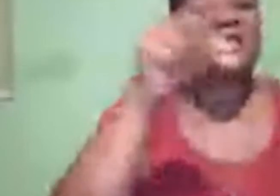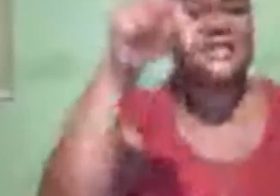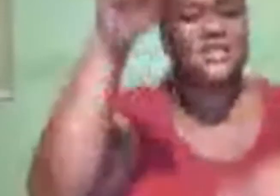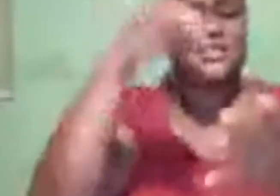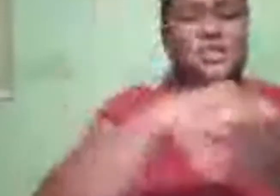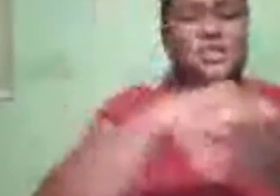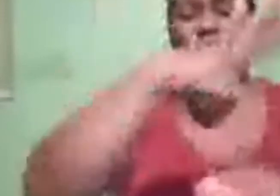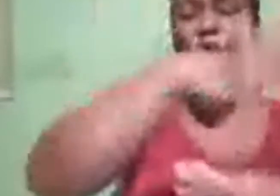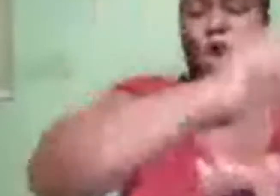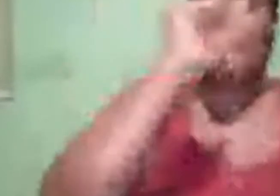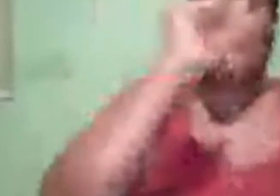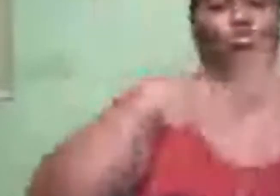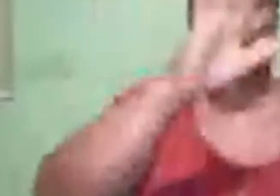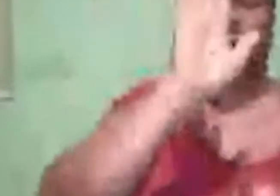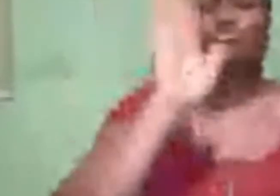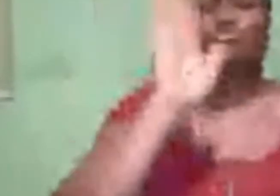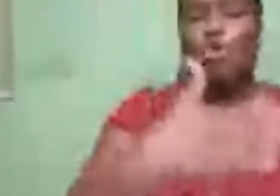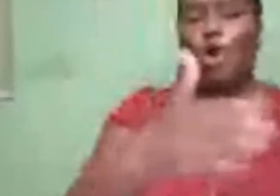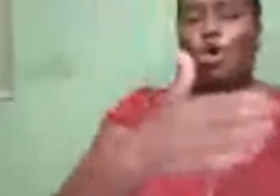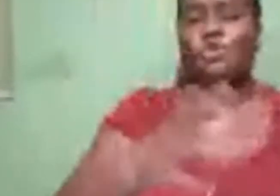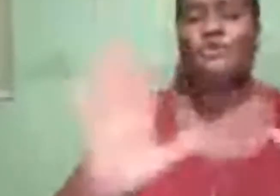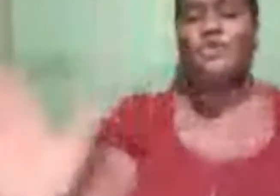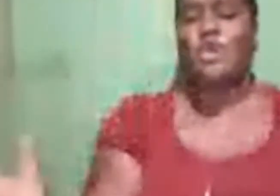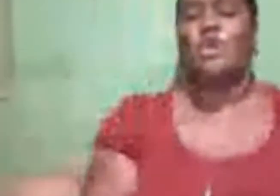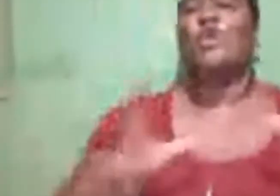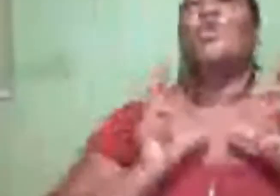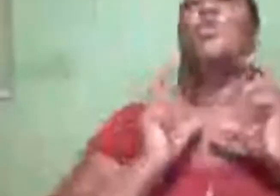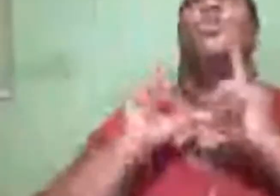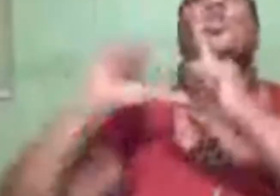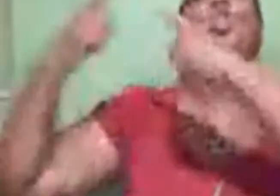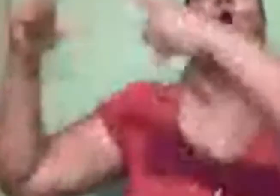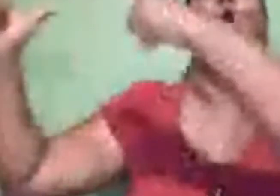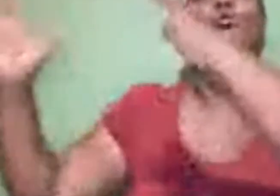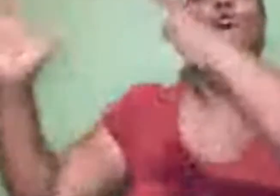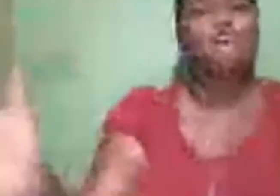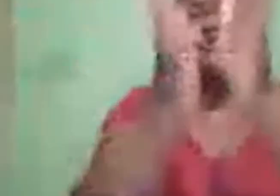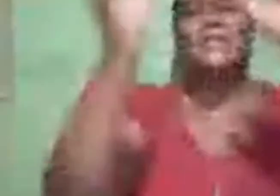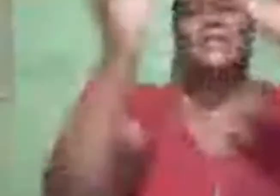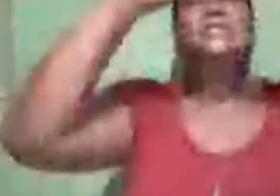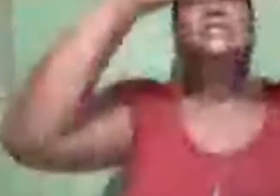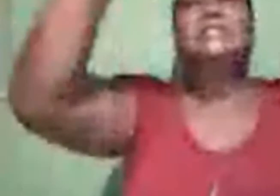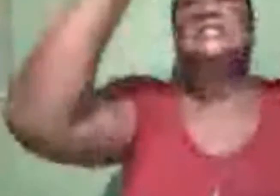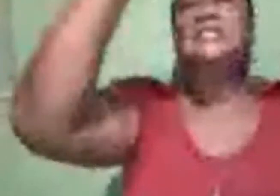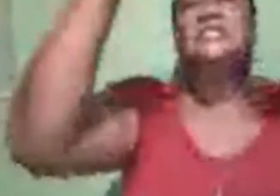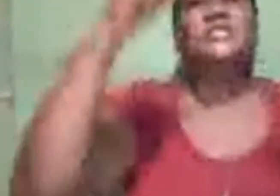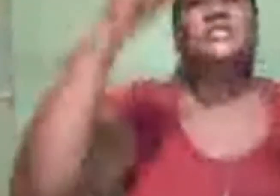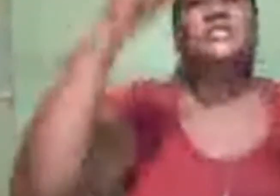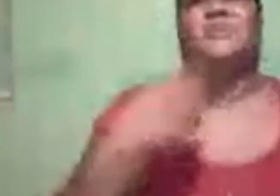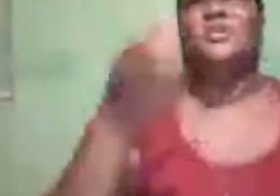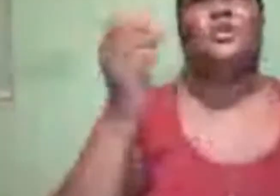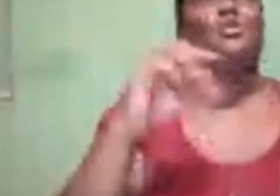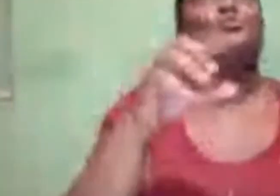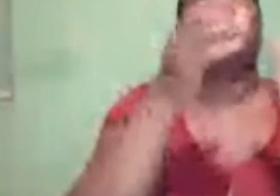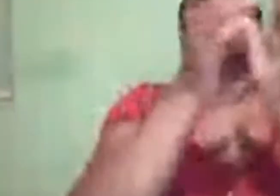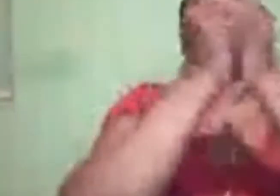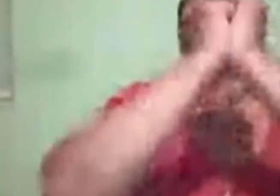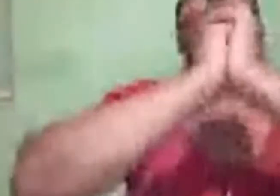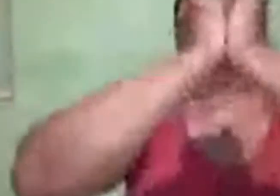Thank you. Teach me ever to